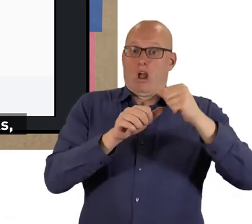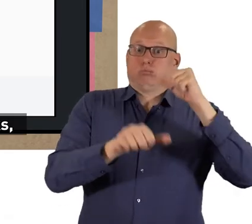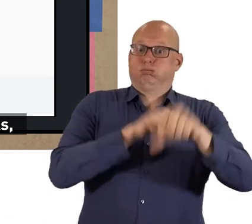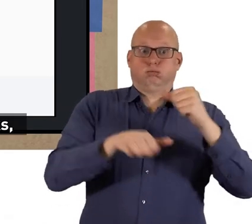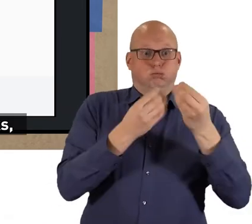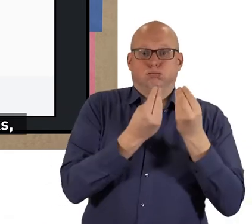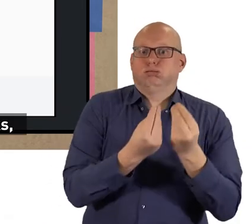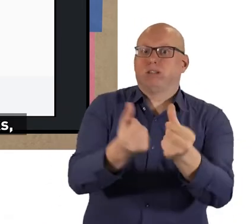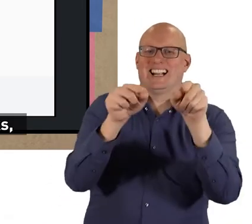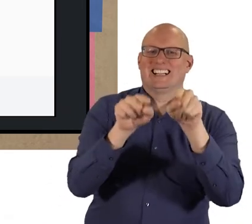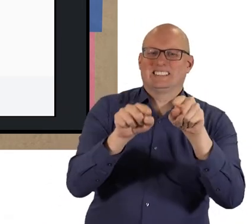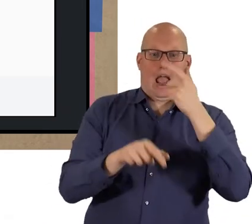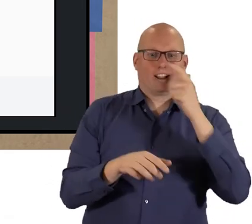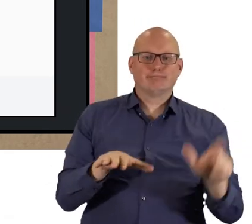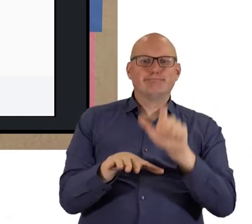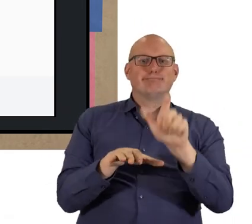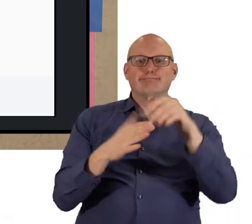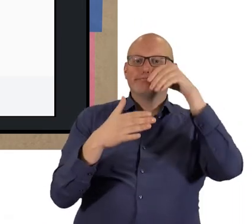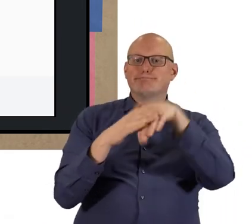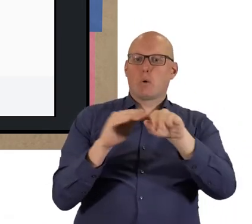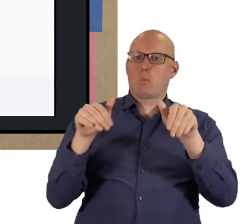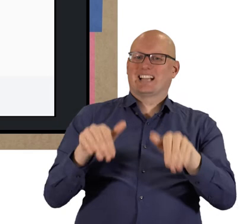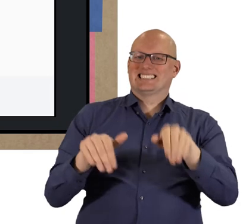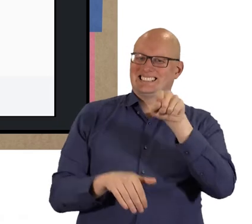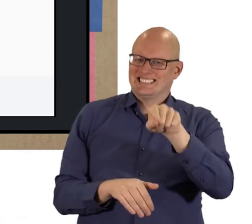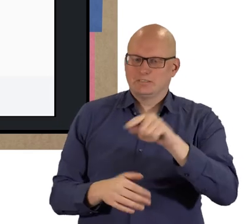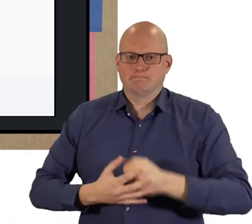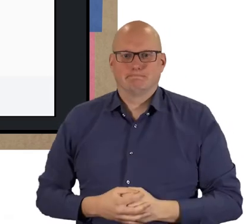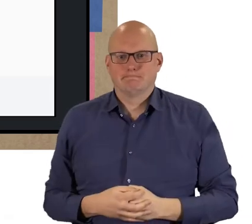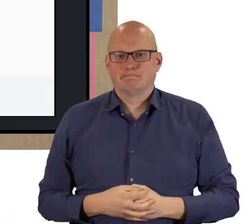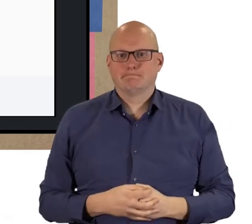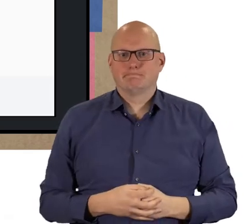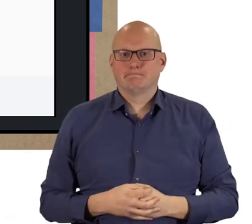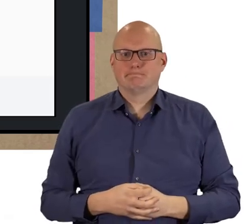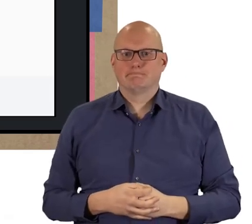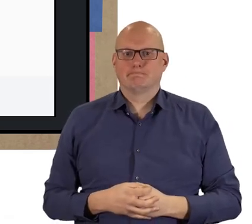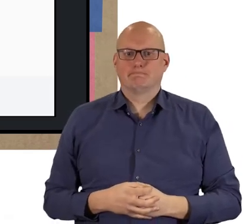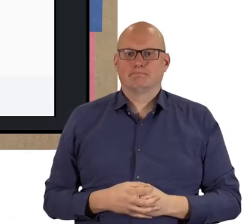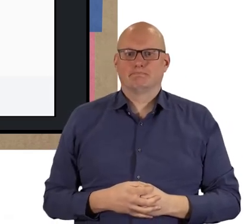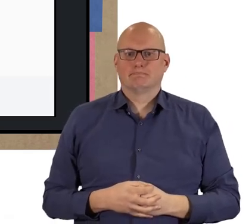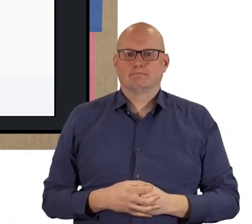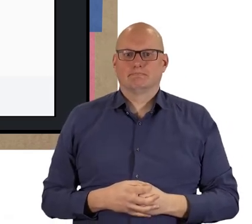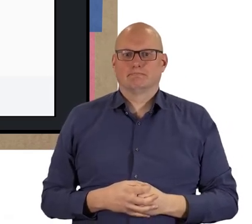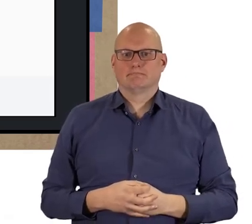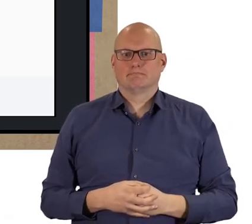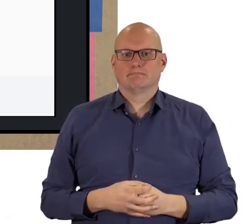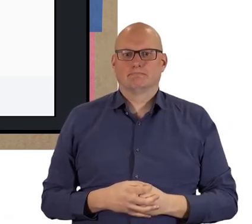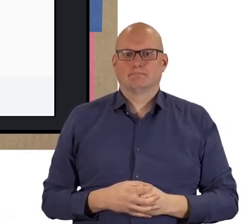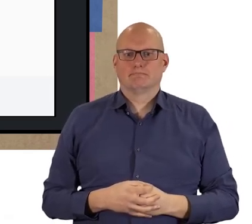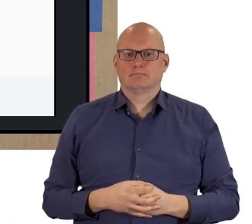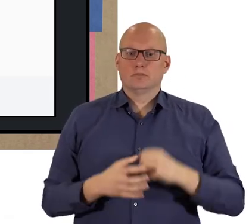run through some automatic checks to make sure everything is working you can click the box to enter the waiting area.